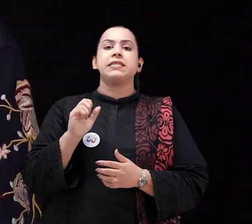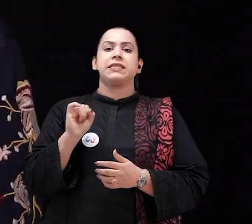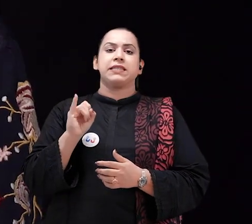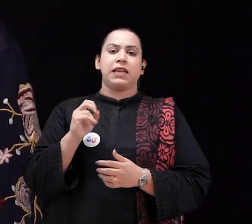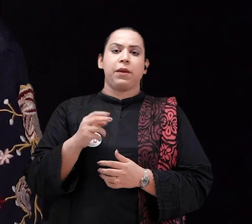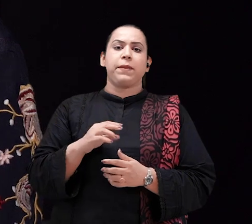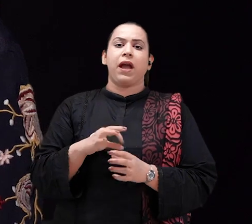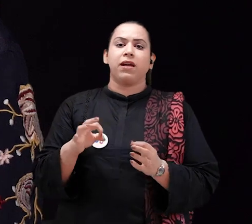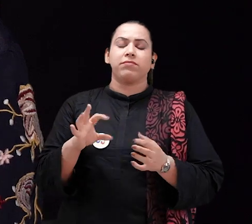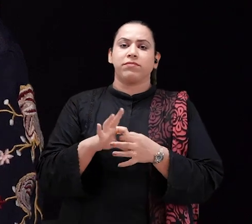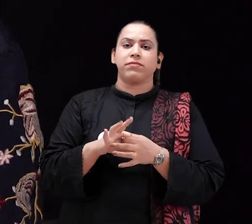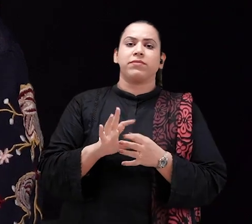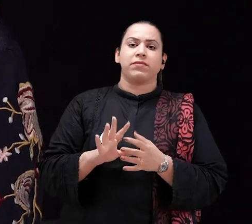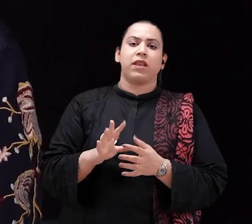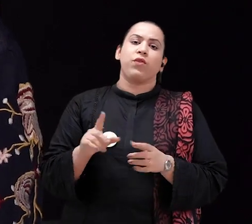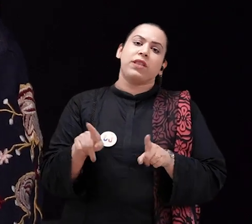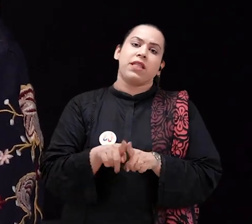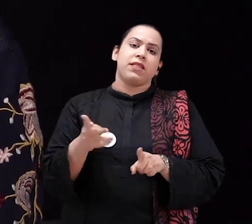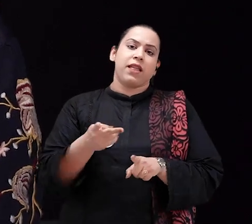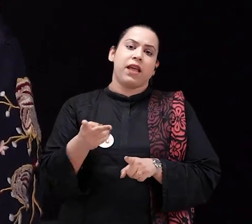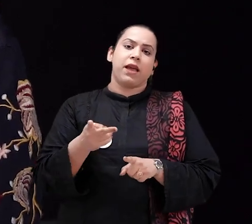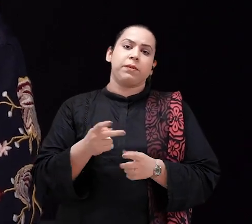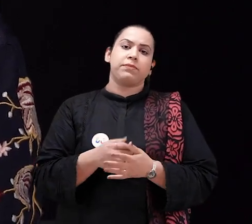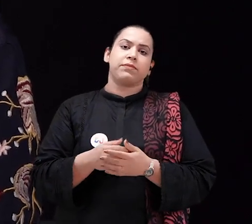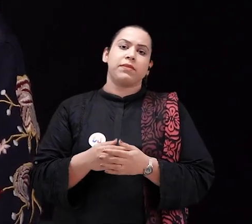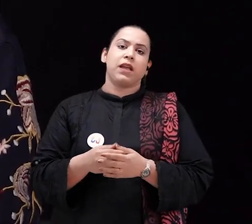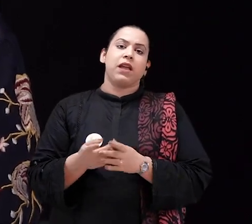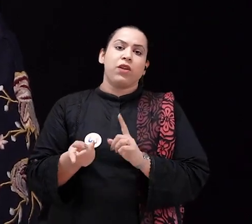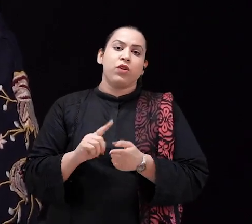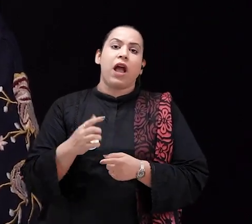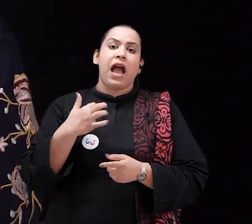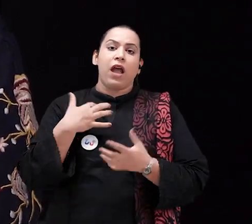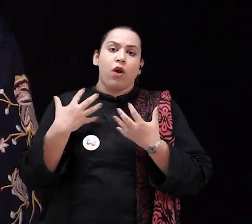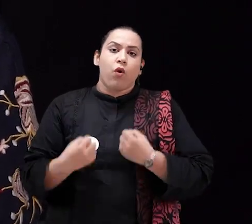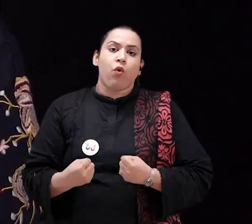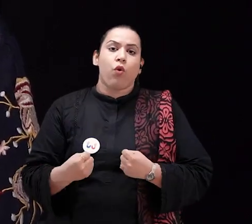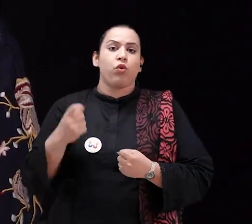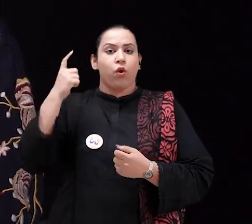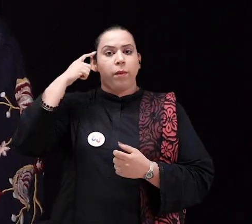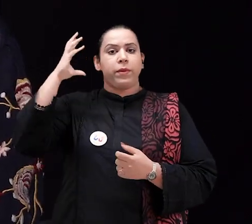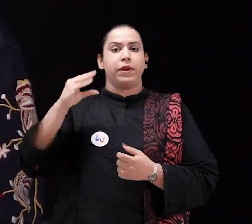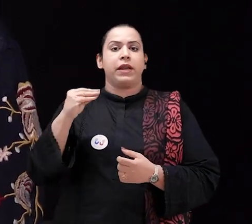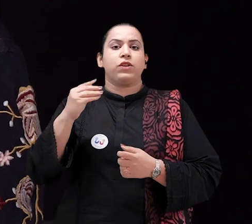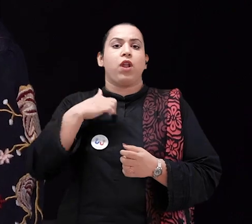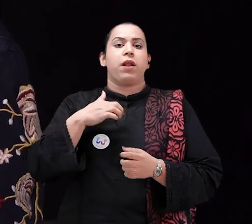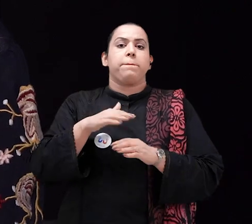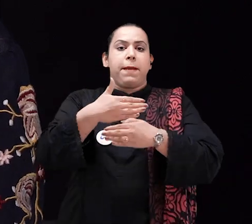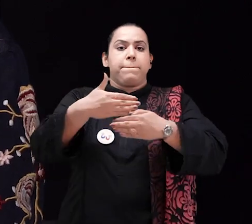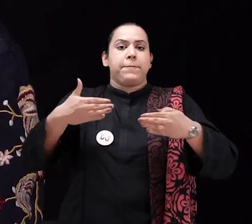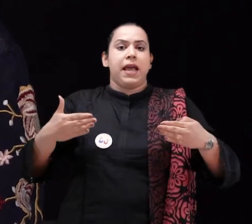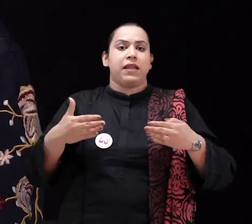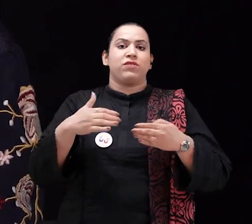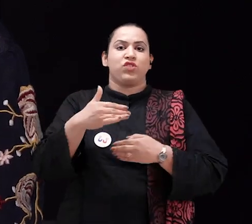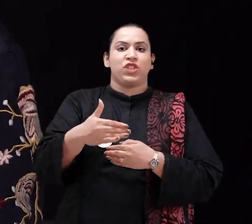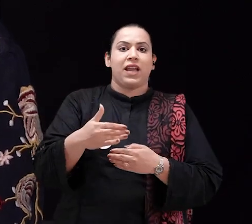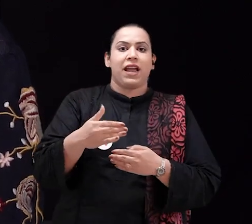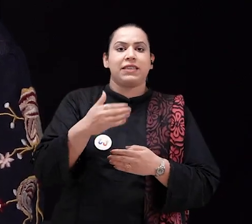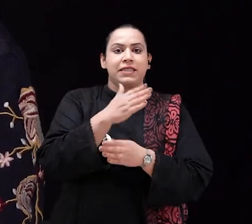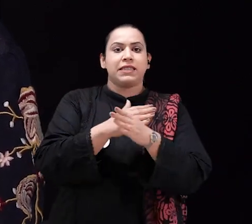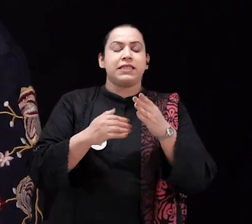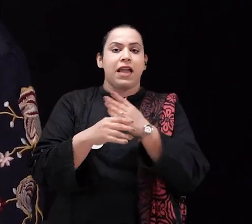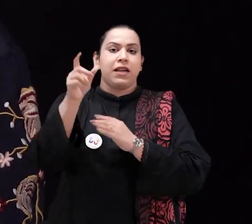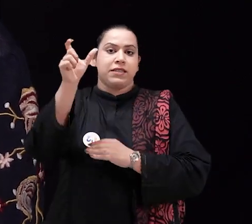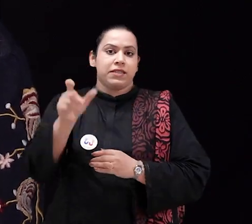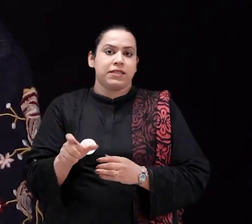stigma and we are not different. We are the same. So, I want to break down the barriers and the